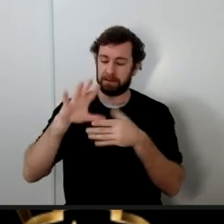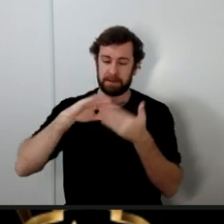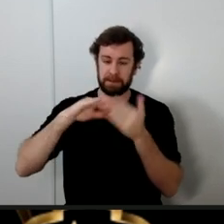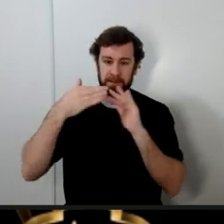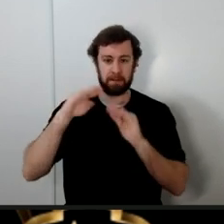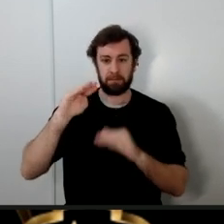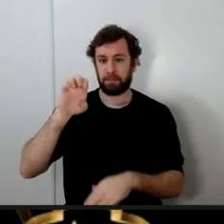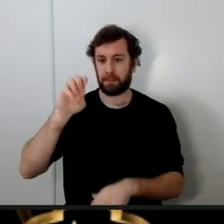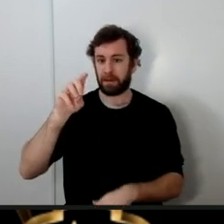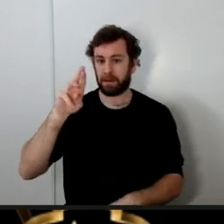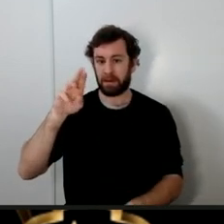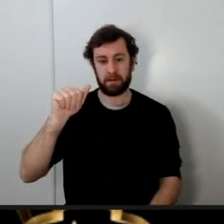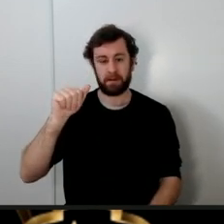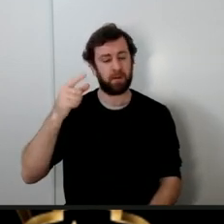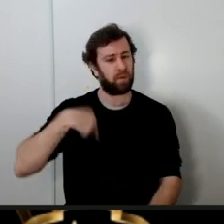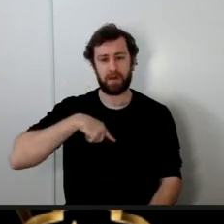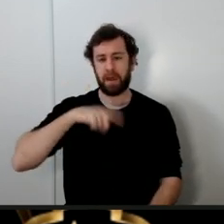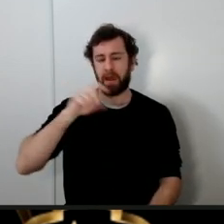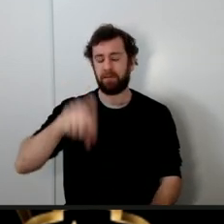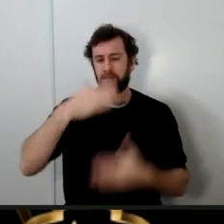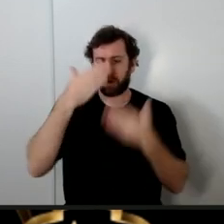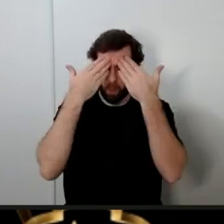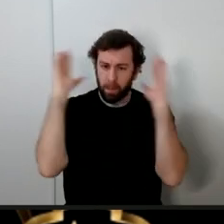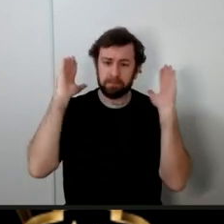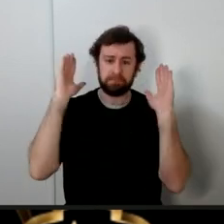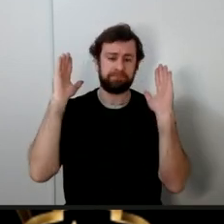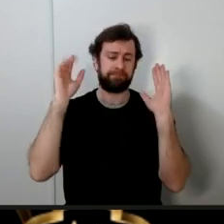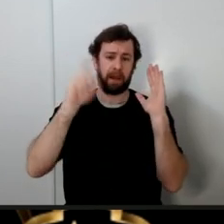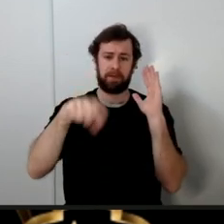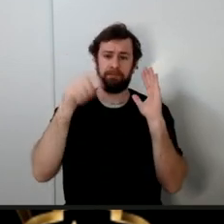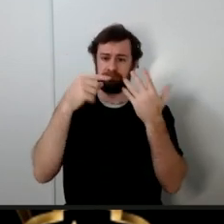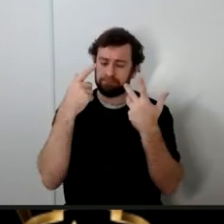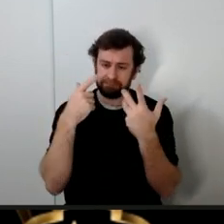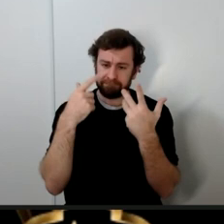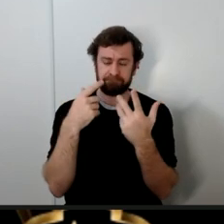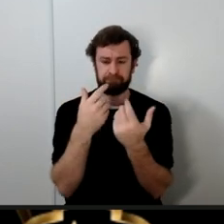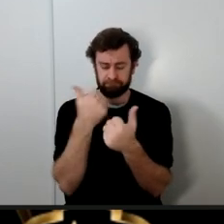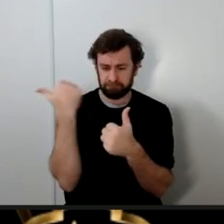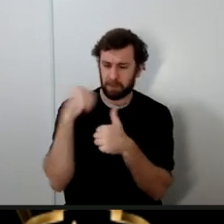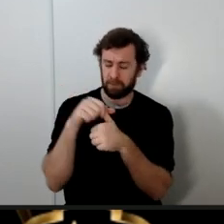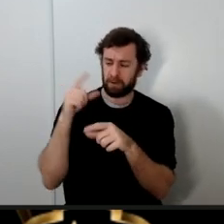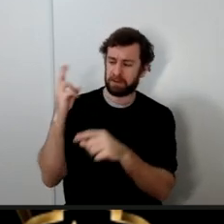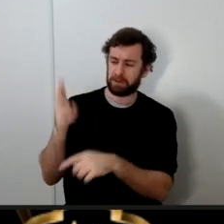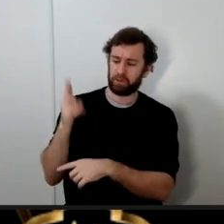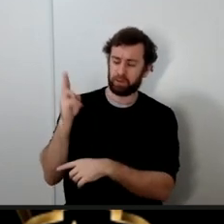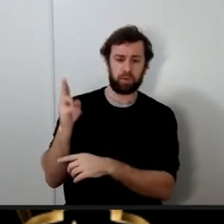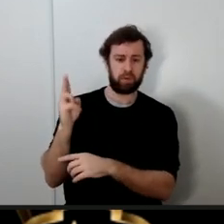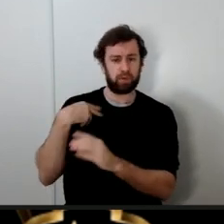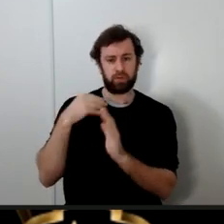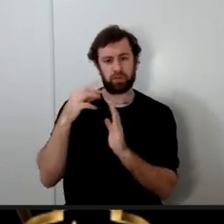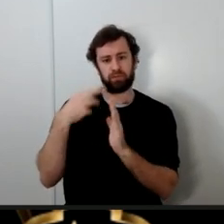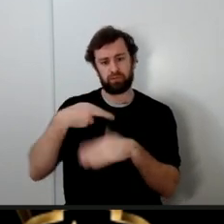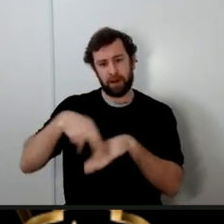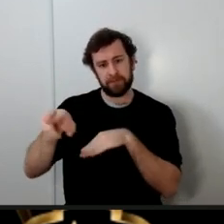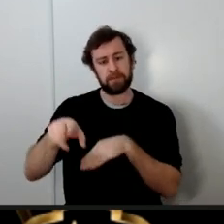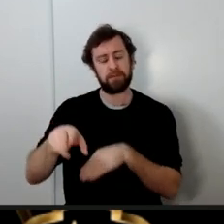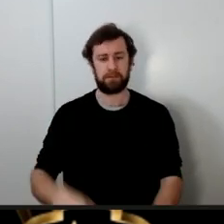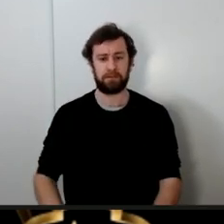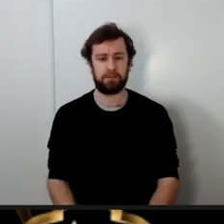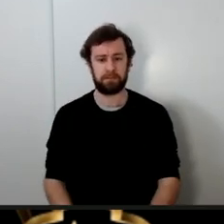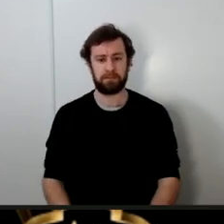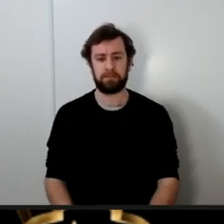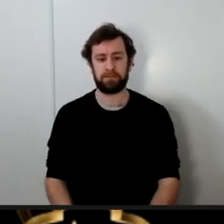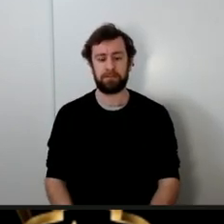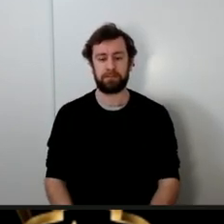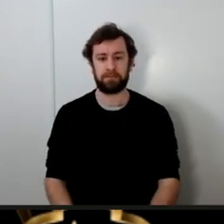we have to be open to these historical references and what happened to this young daughter